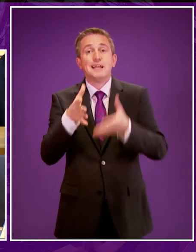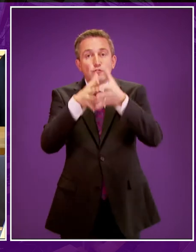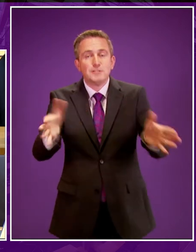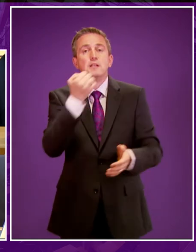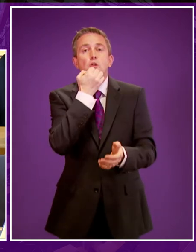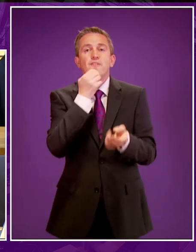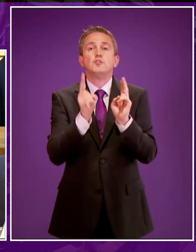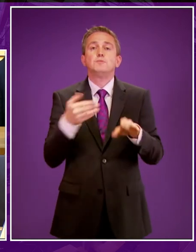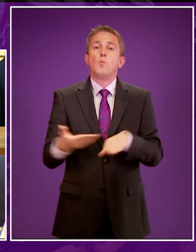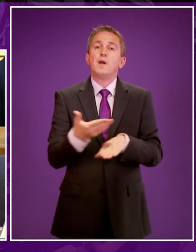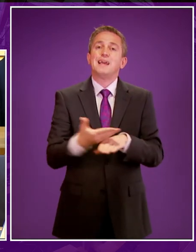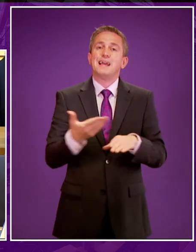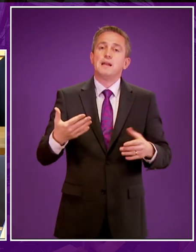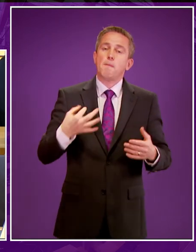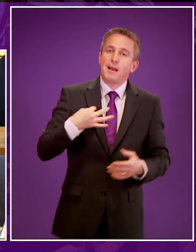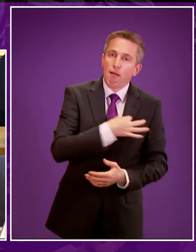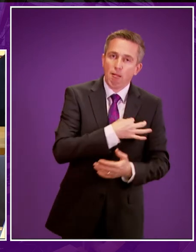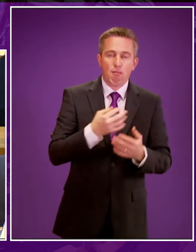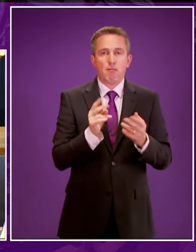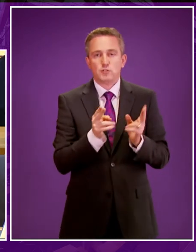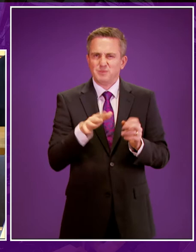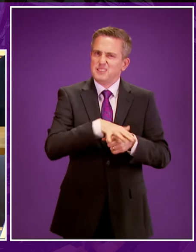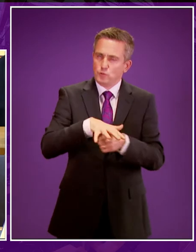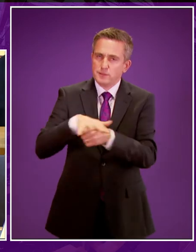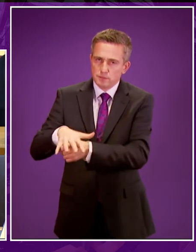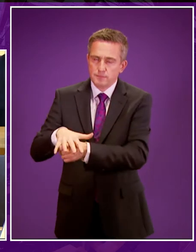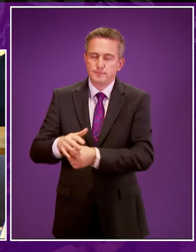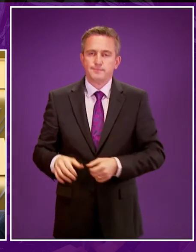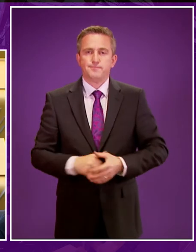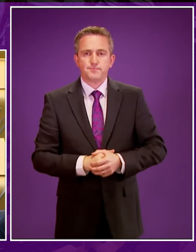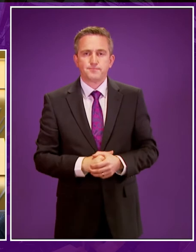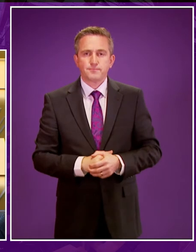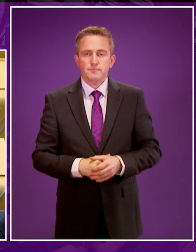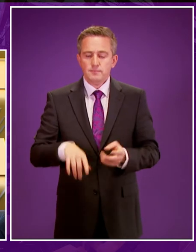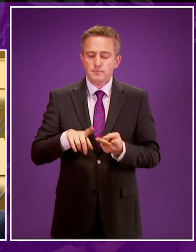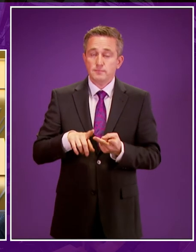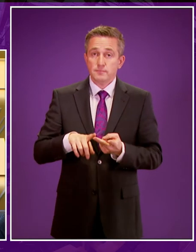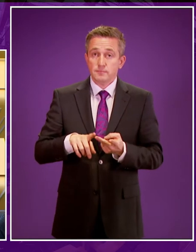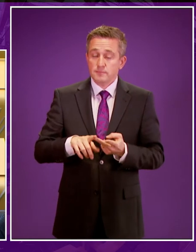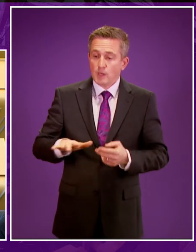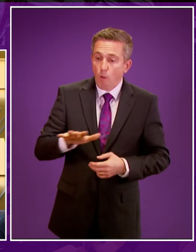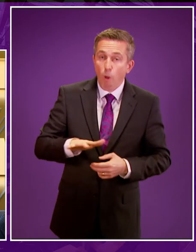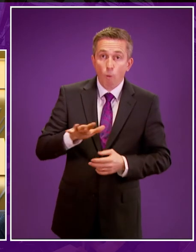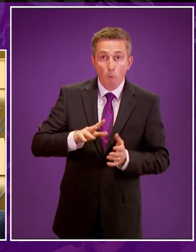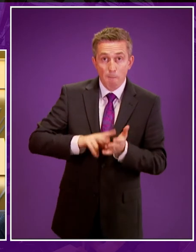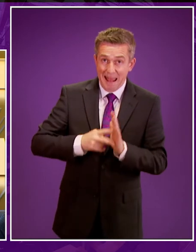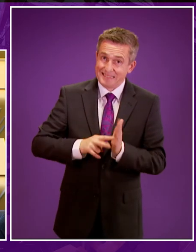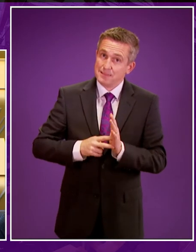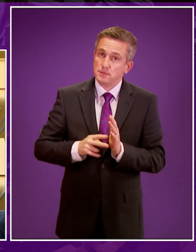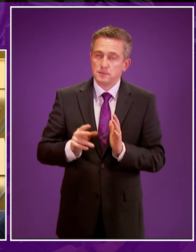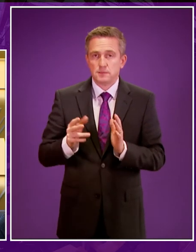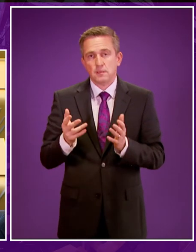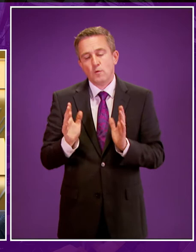field of health. But also, as well as that, the requirement for local plans rests with health boards as well.